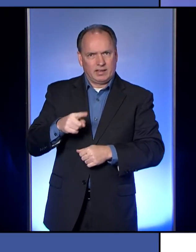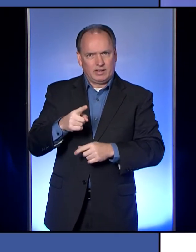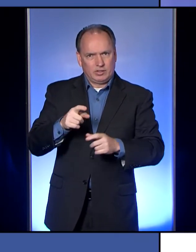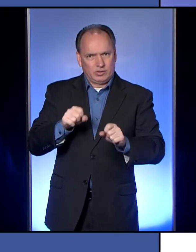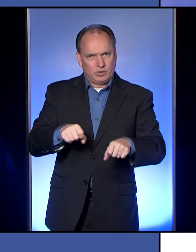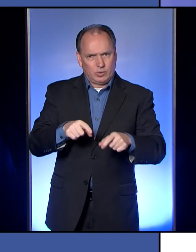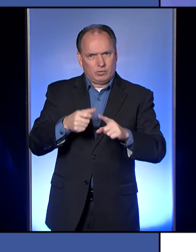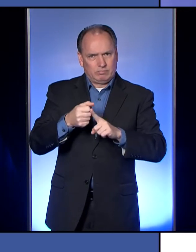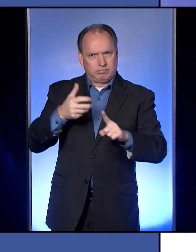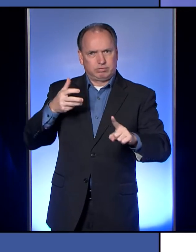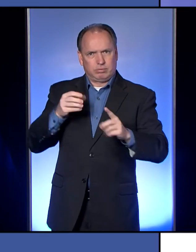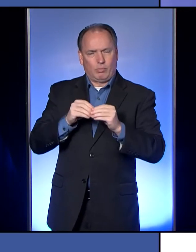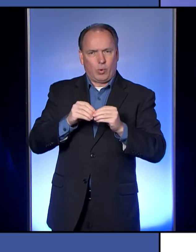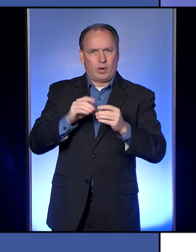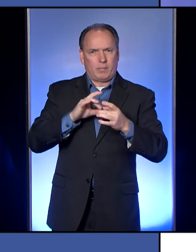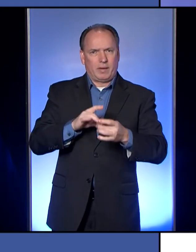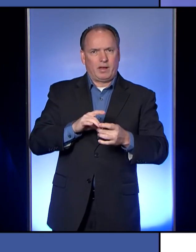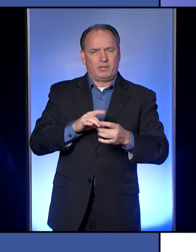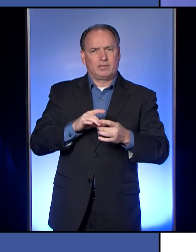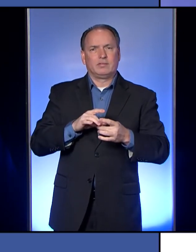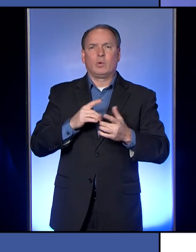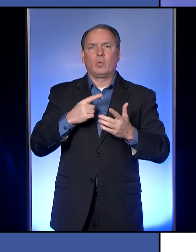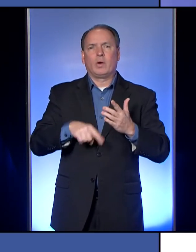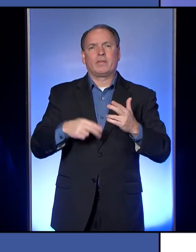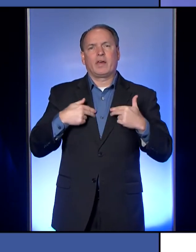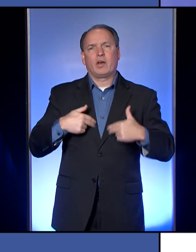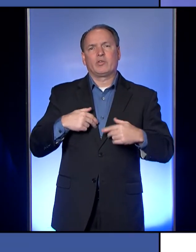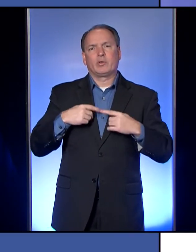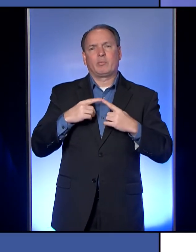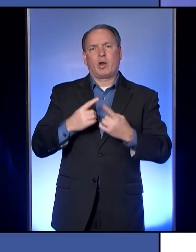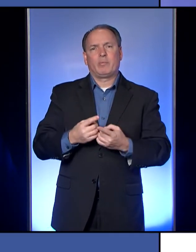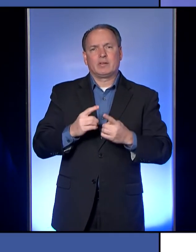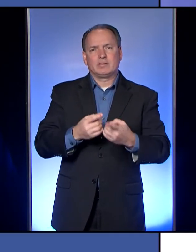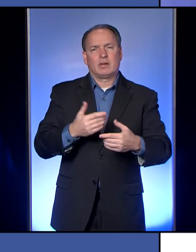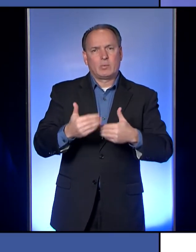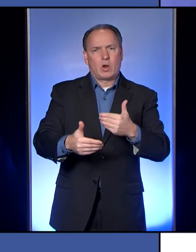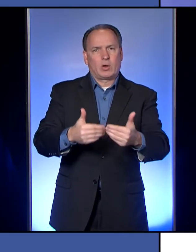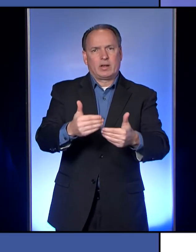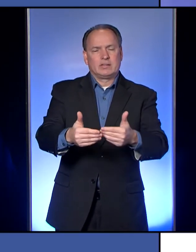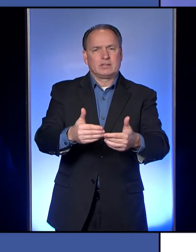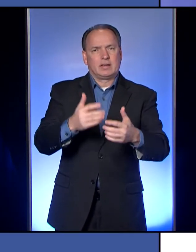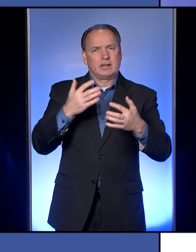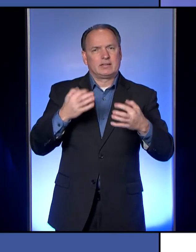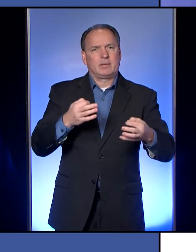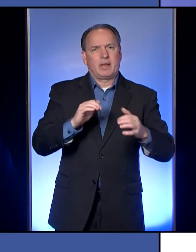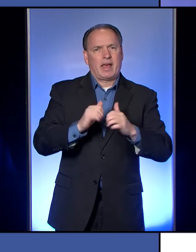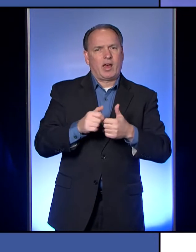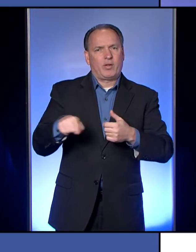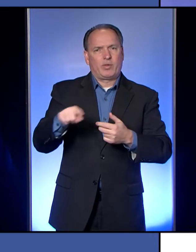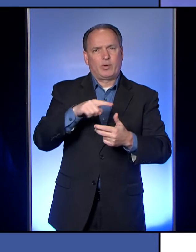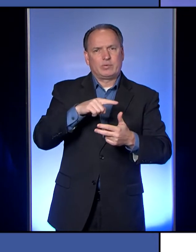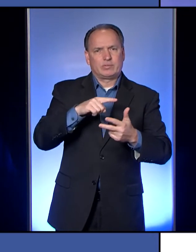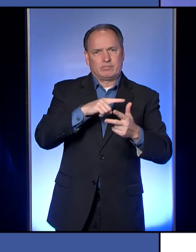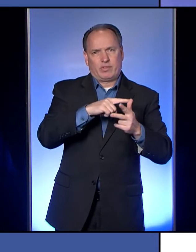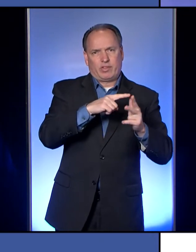more if, uh, you know, if the health department has made any, um, progress, uh, determining how those three people, uh, contracted